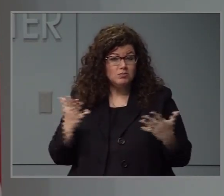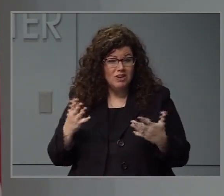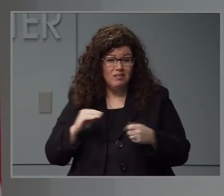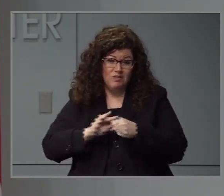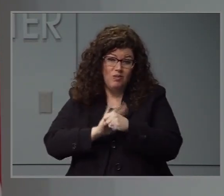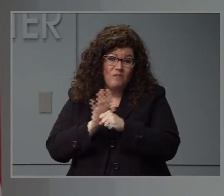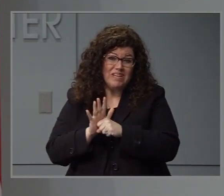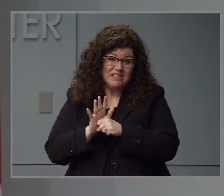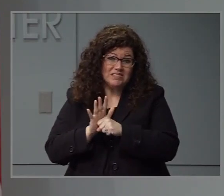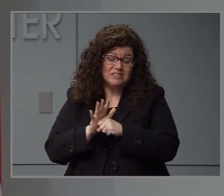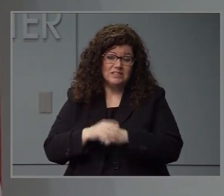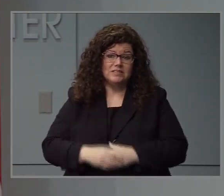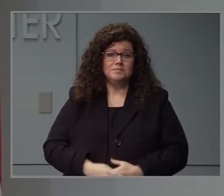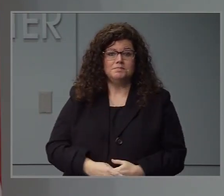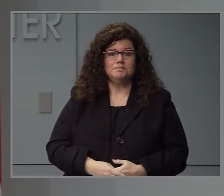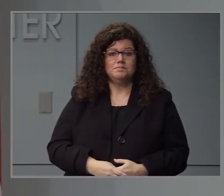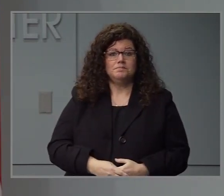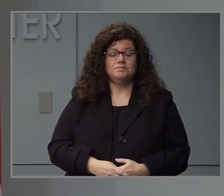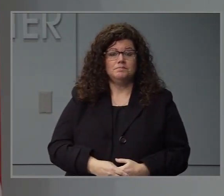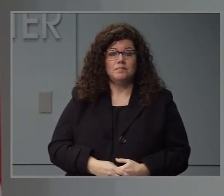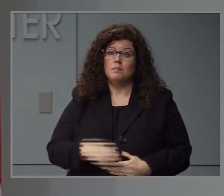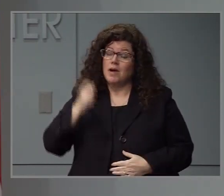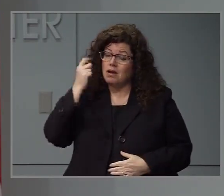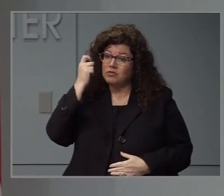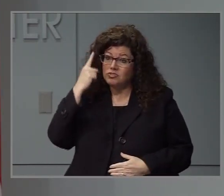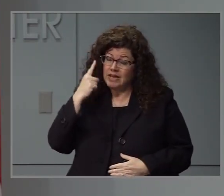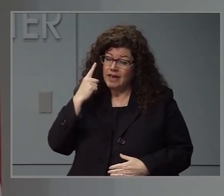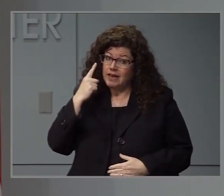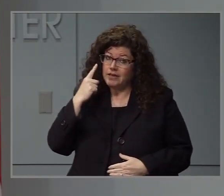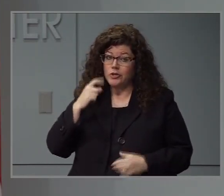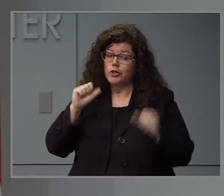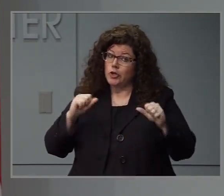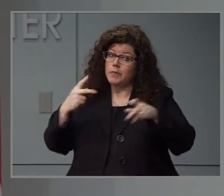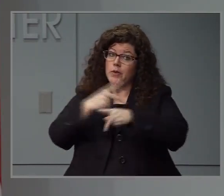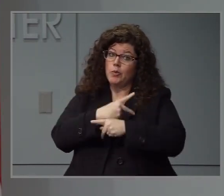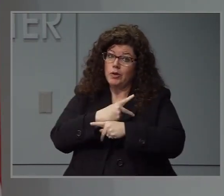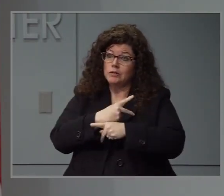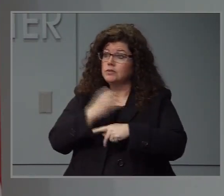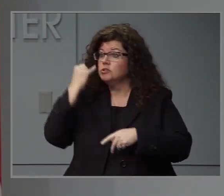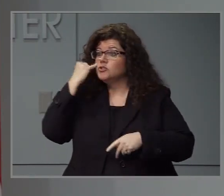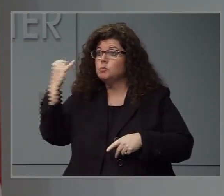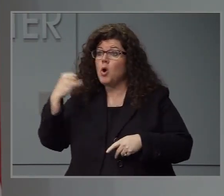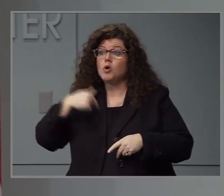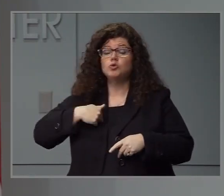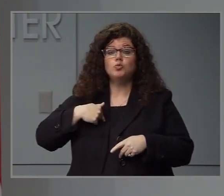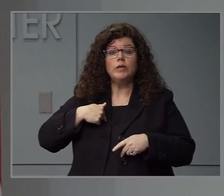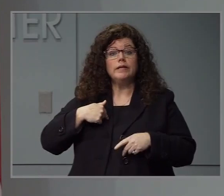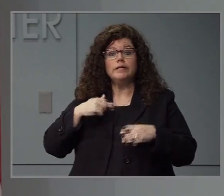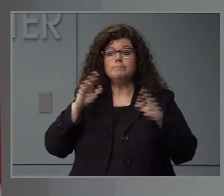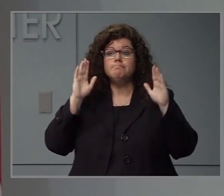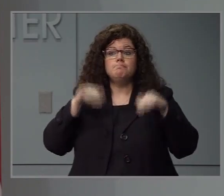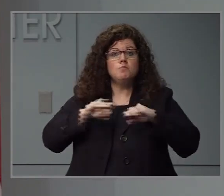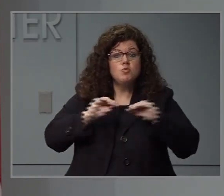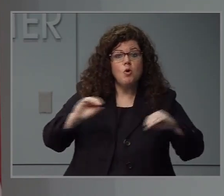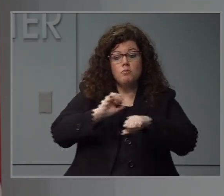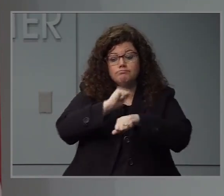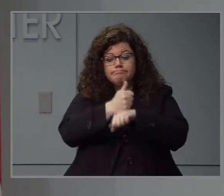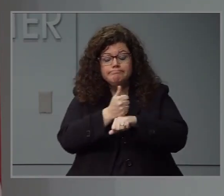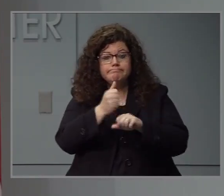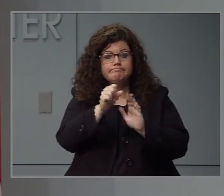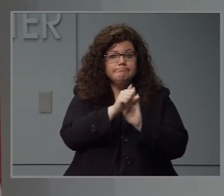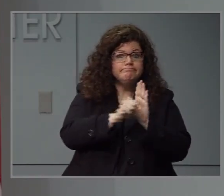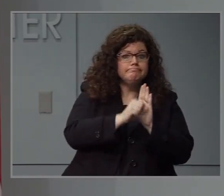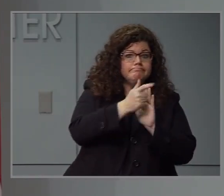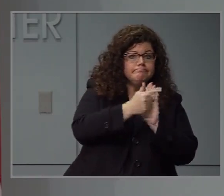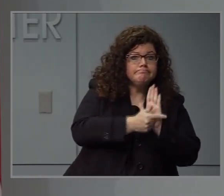that our death rate would have been worse, unfortunately, had we not taken the aggressive action as a state to